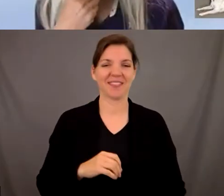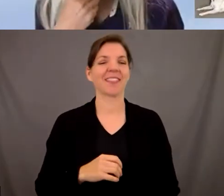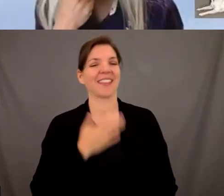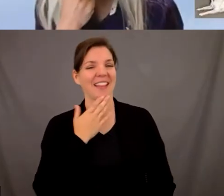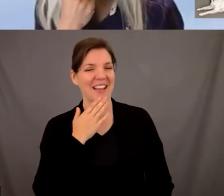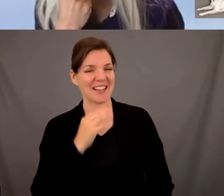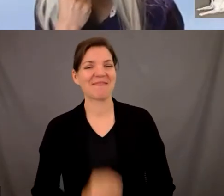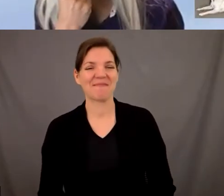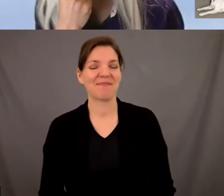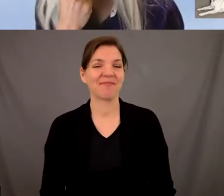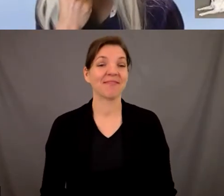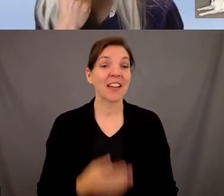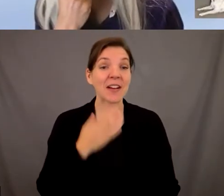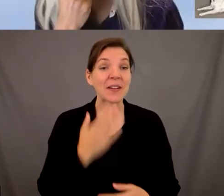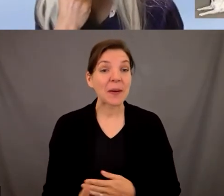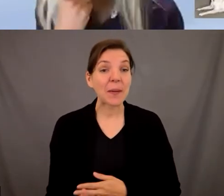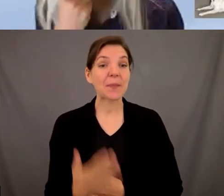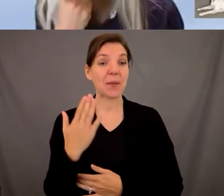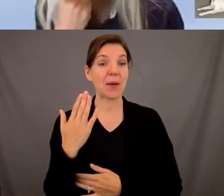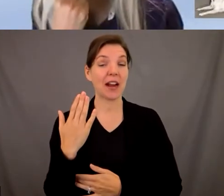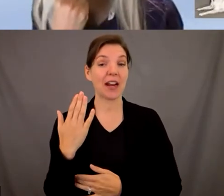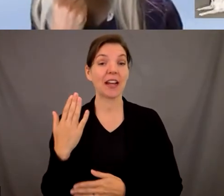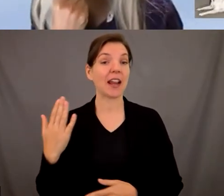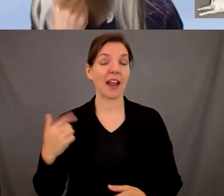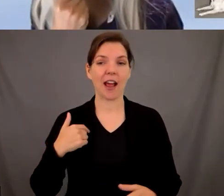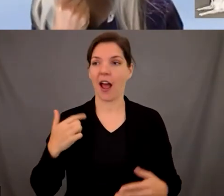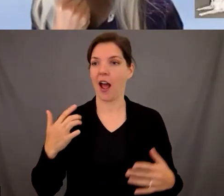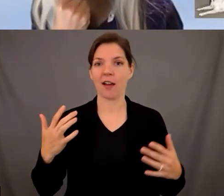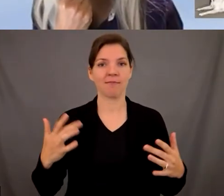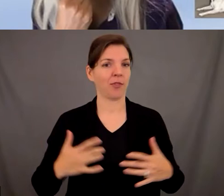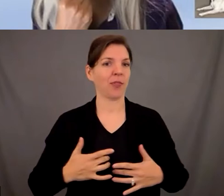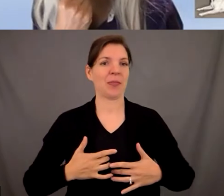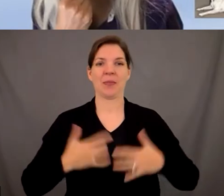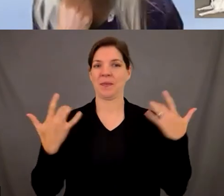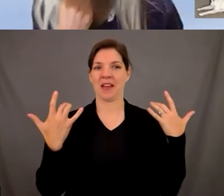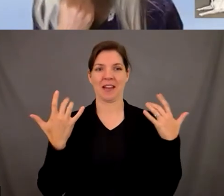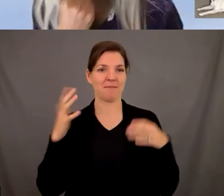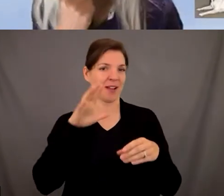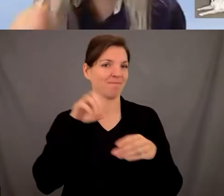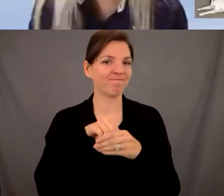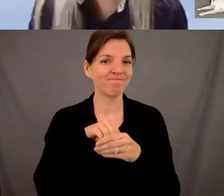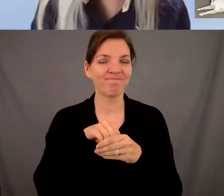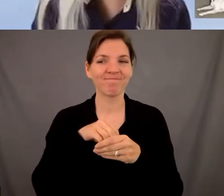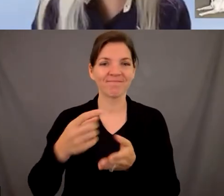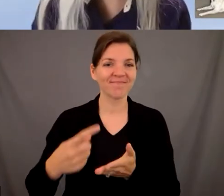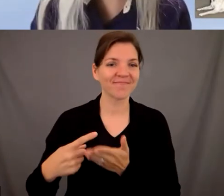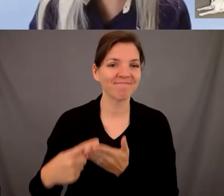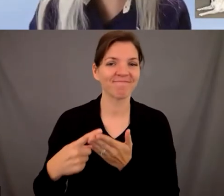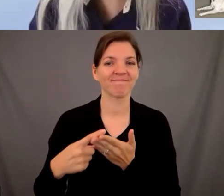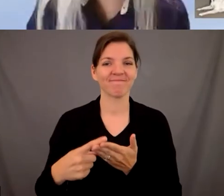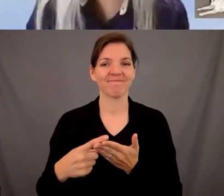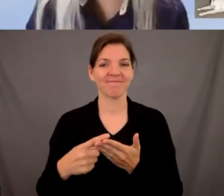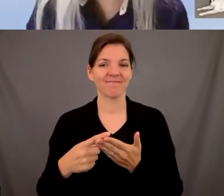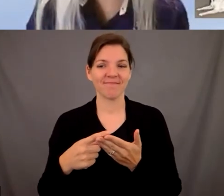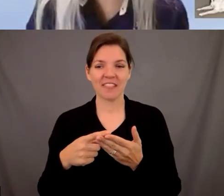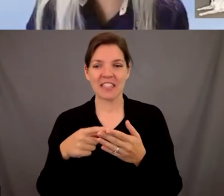so good morning i am i am just thrilled to be a panelist this morning um to talk a little bit about kind of